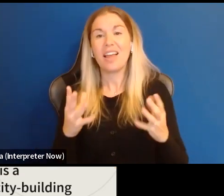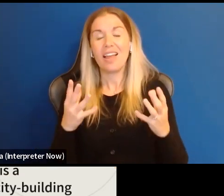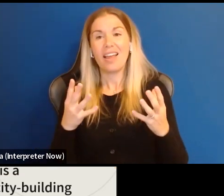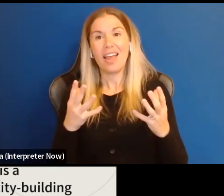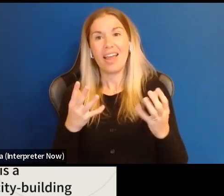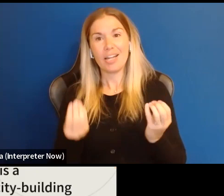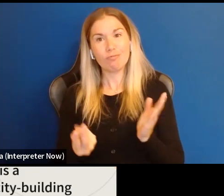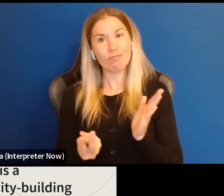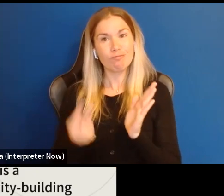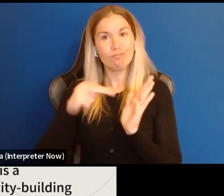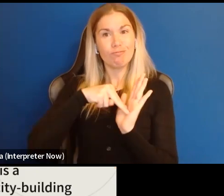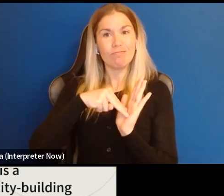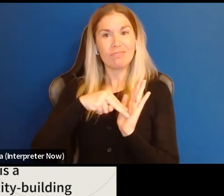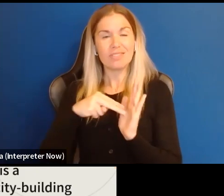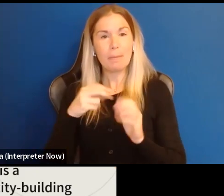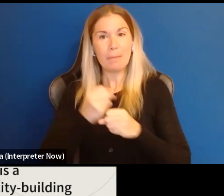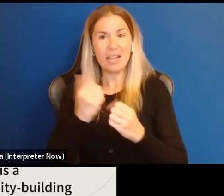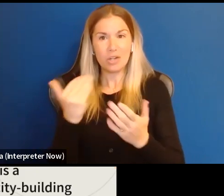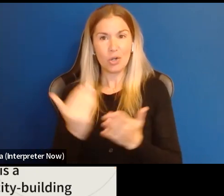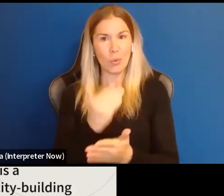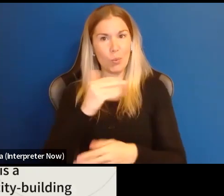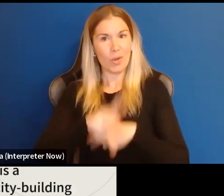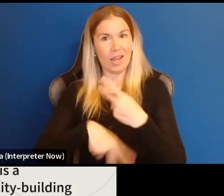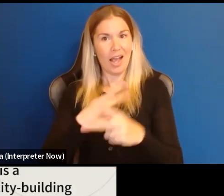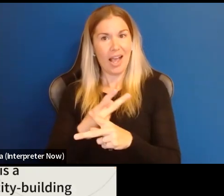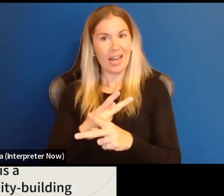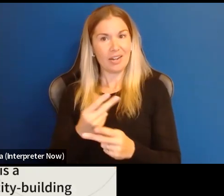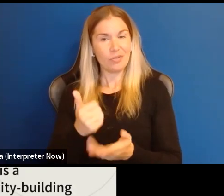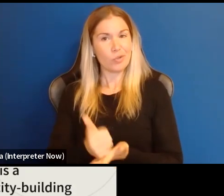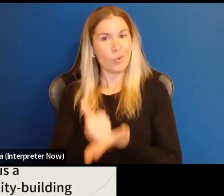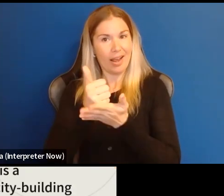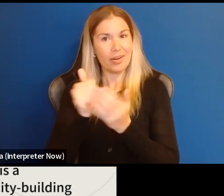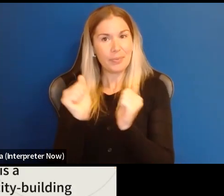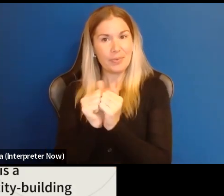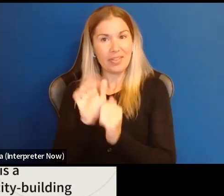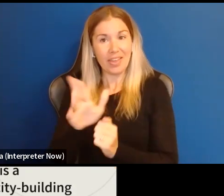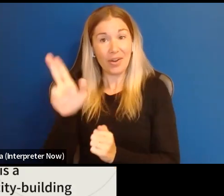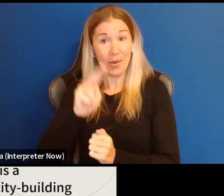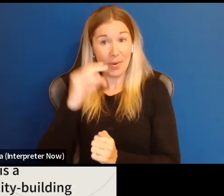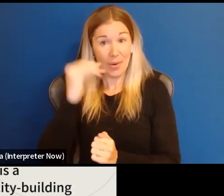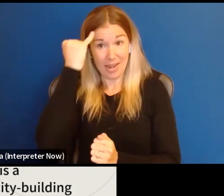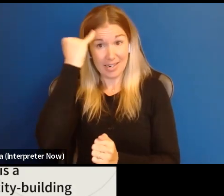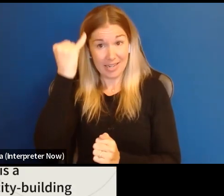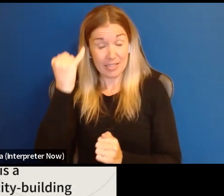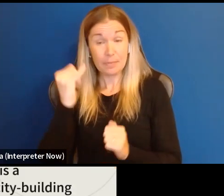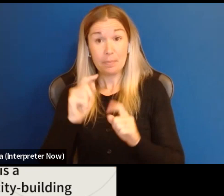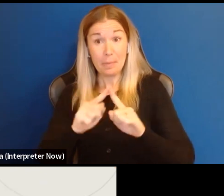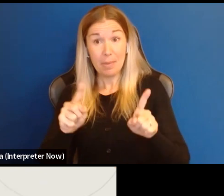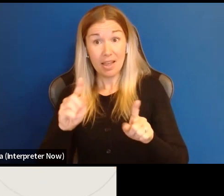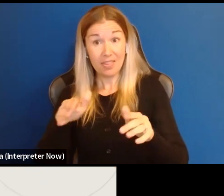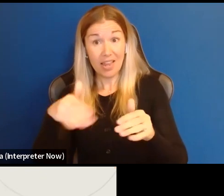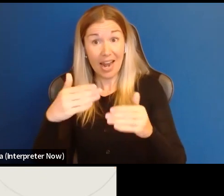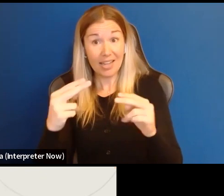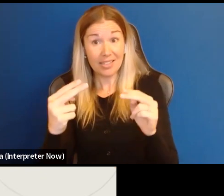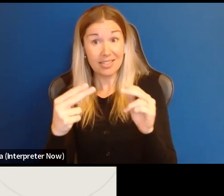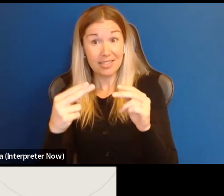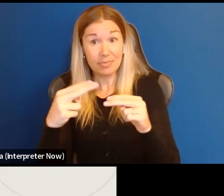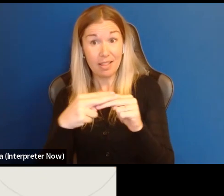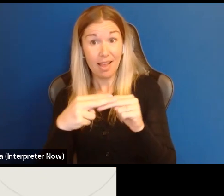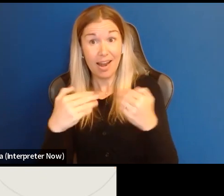this sort of new kind of grant with their own ideas. But if we go to the next slide, we have a couple examples.